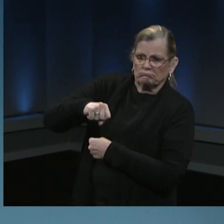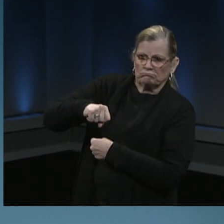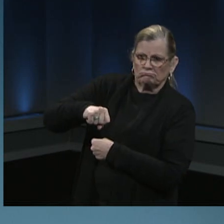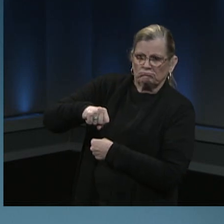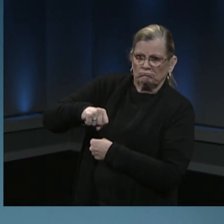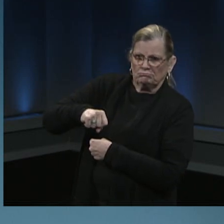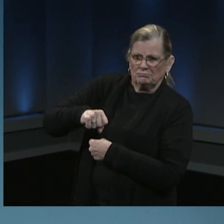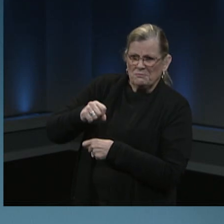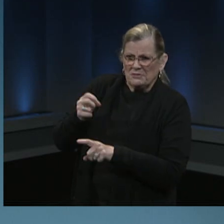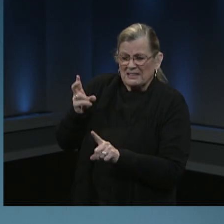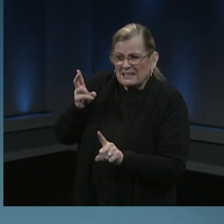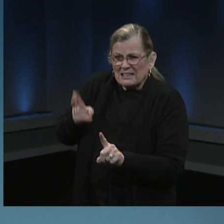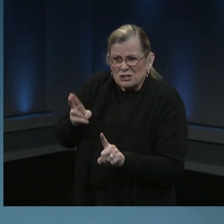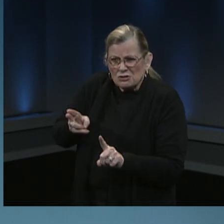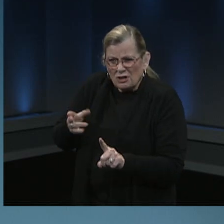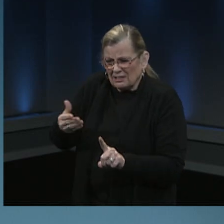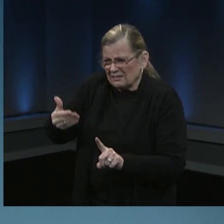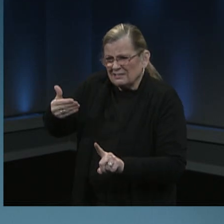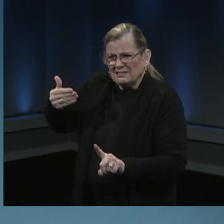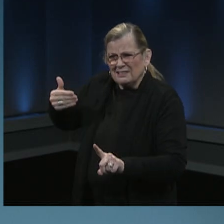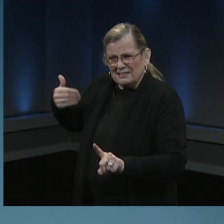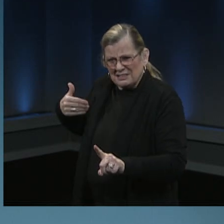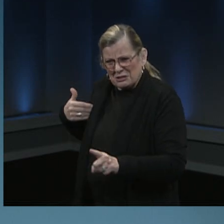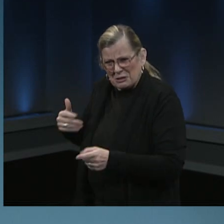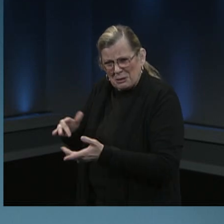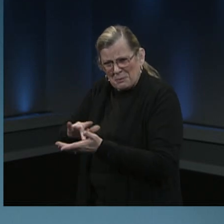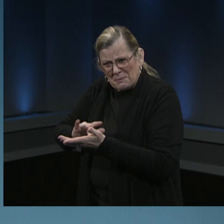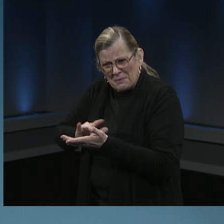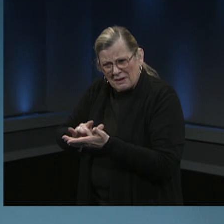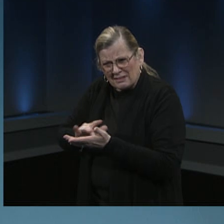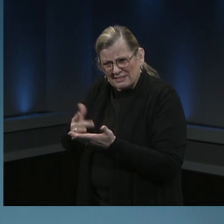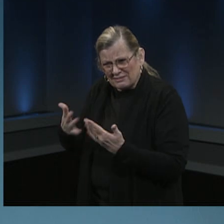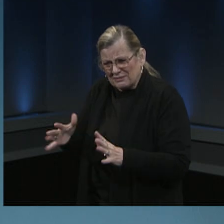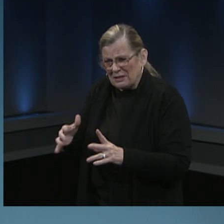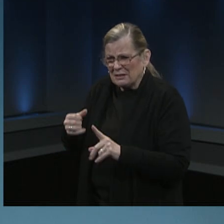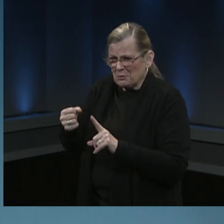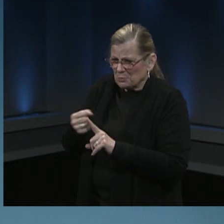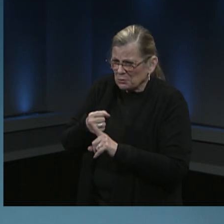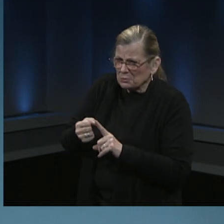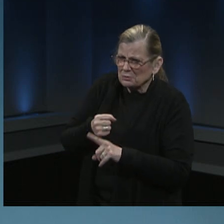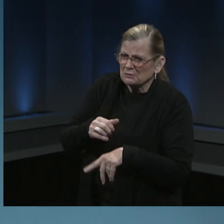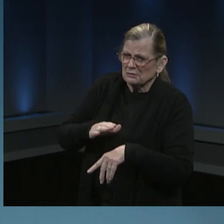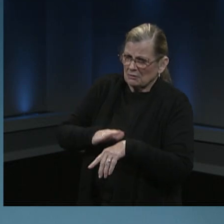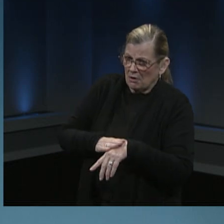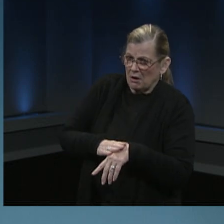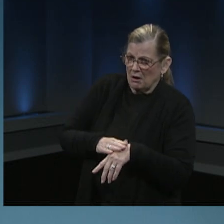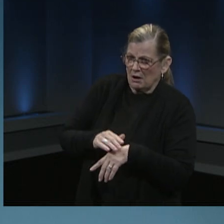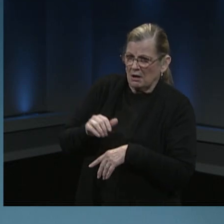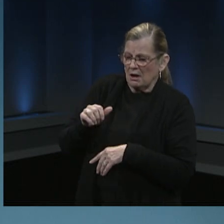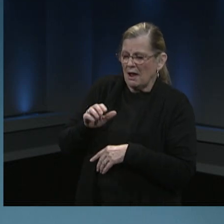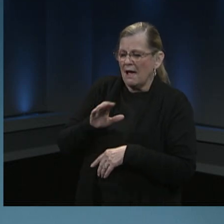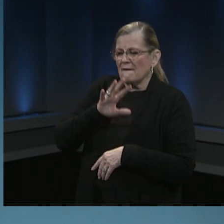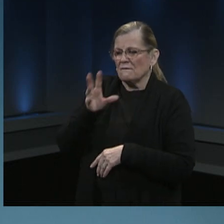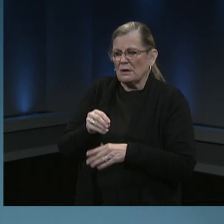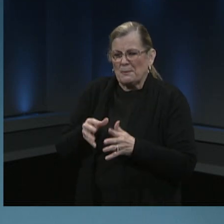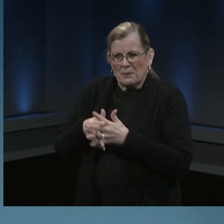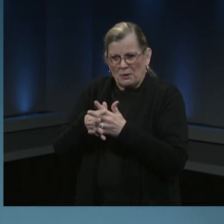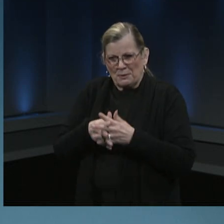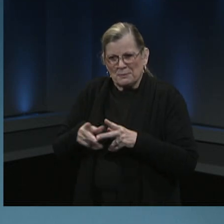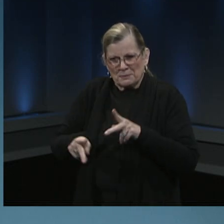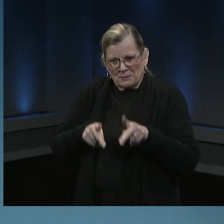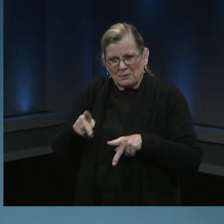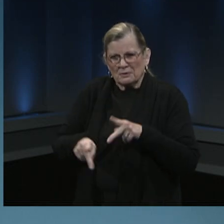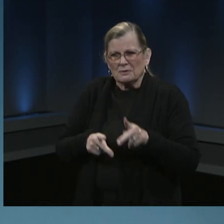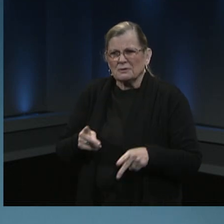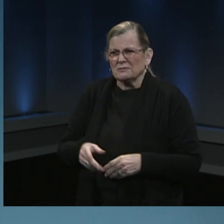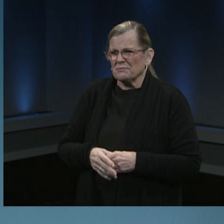experiences such as medical experiments that have been done on members of the African American community and the ongoing harms